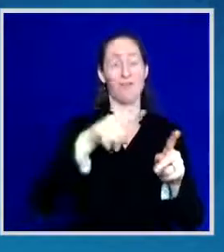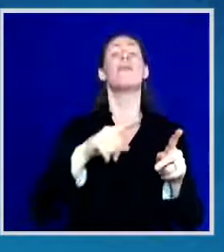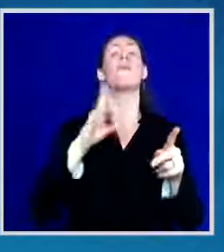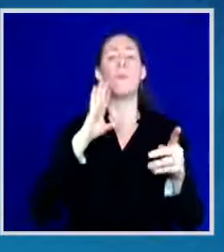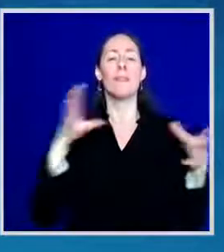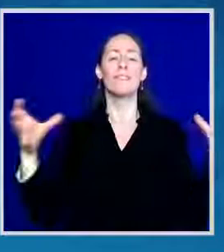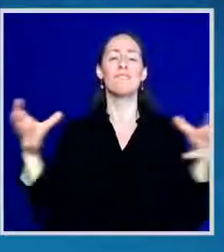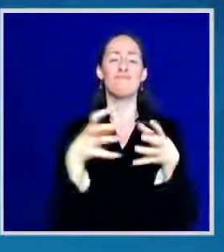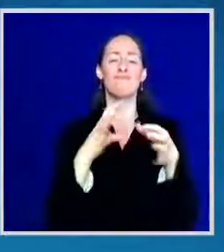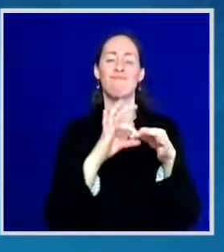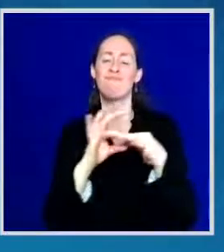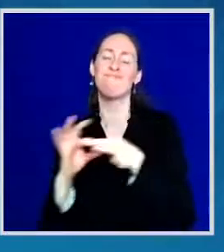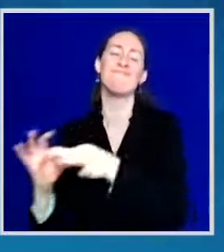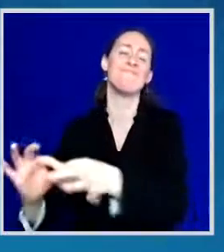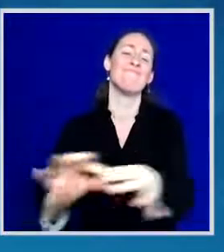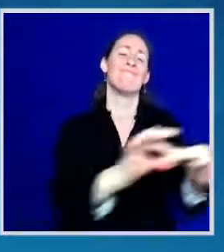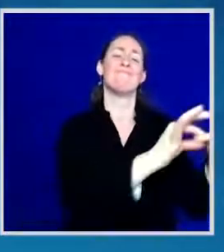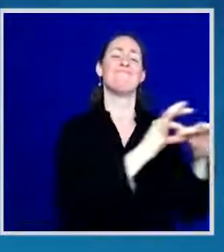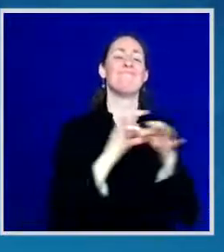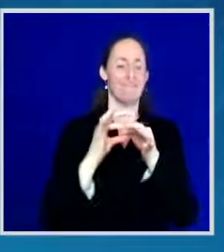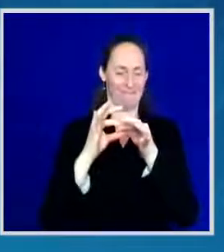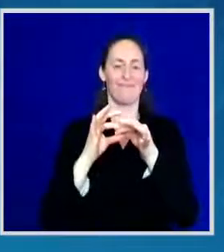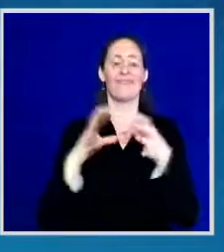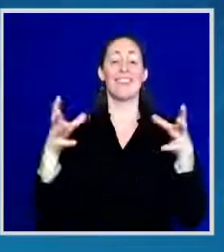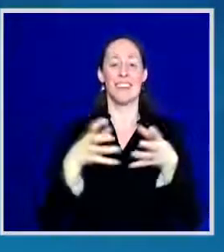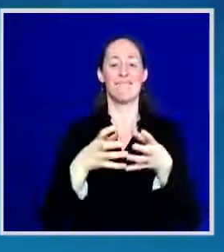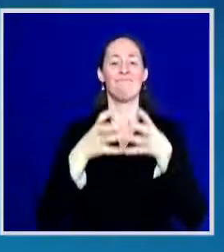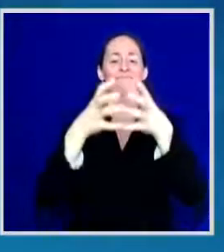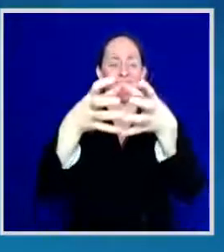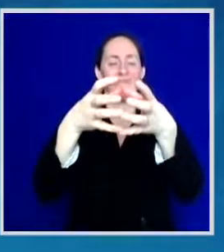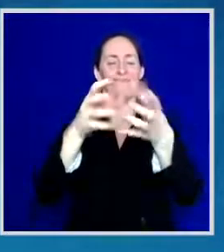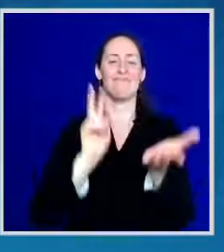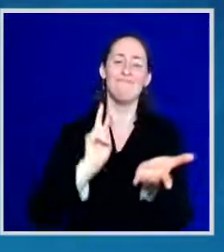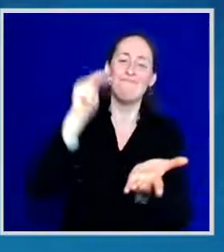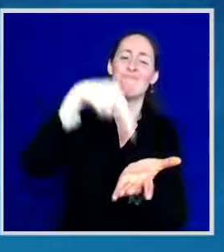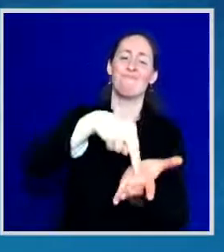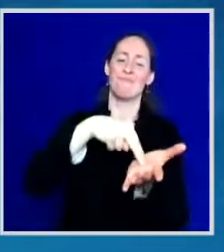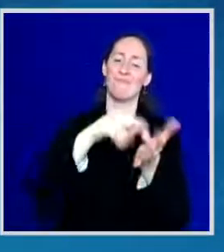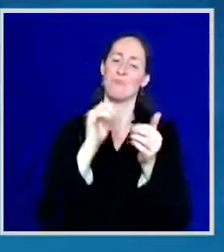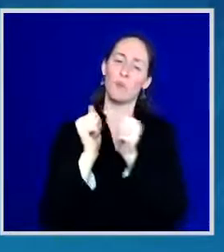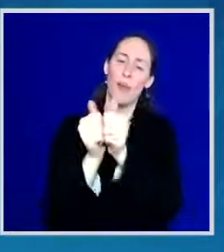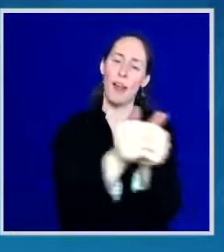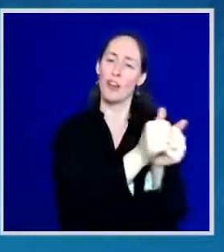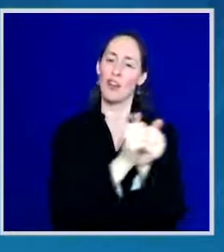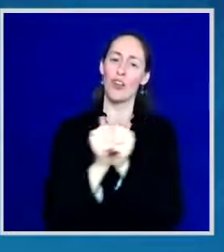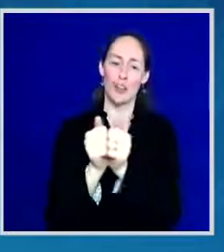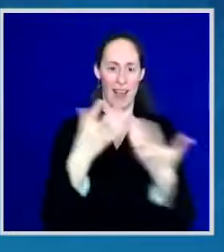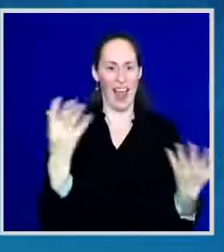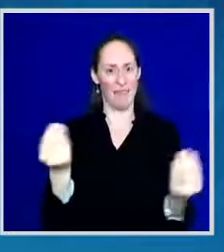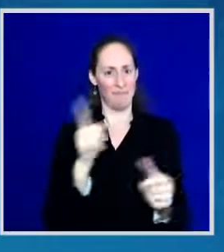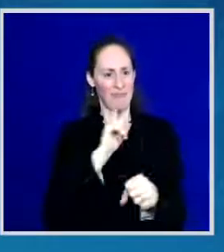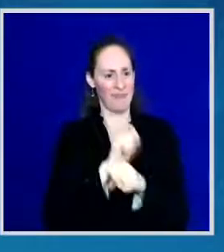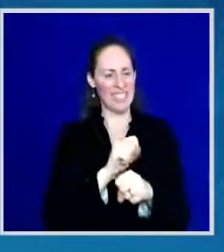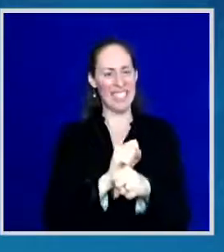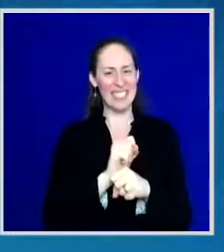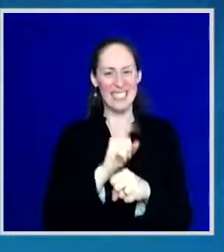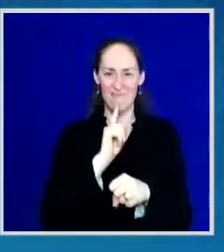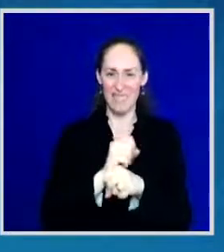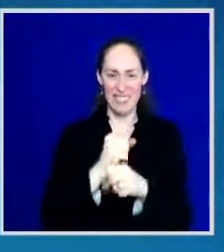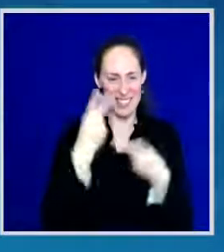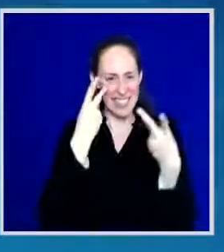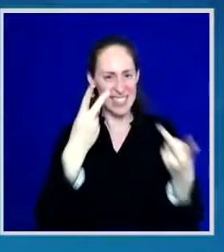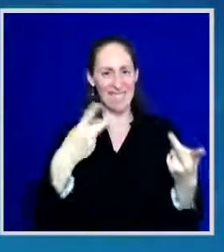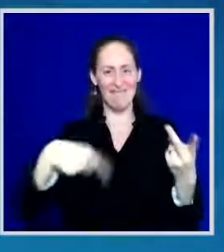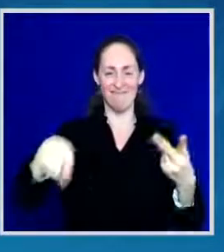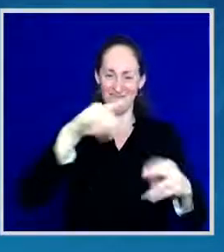rise to meet the moment. And you have. You have. And